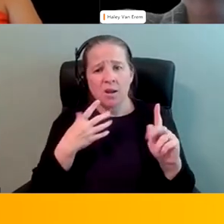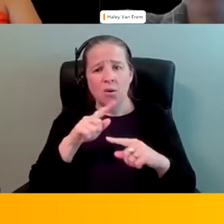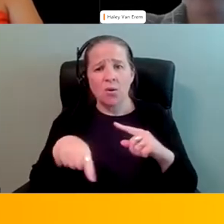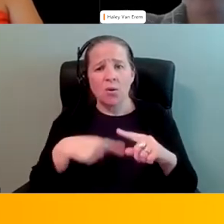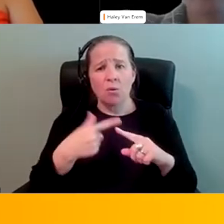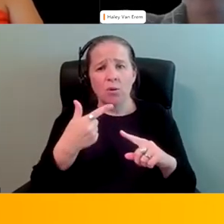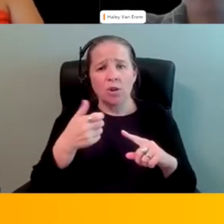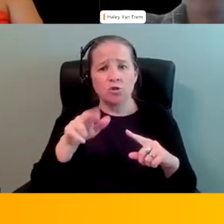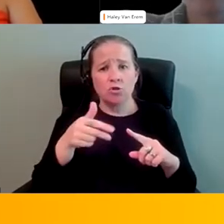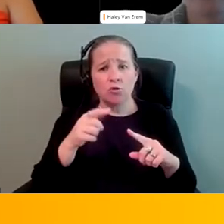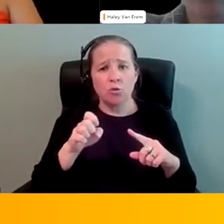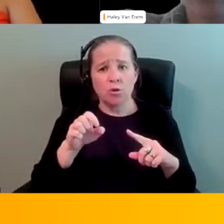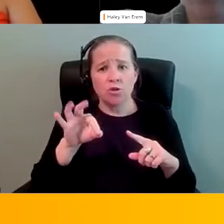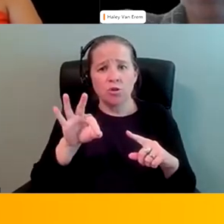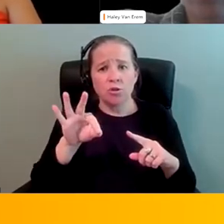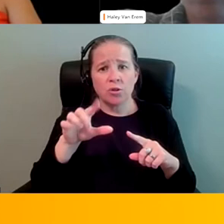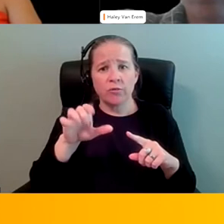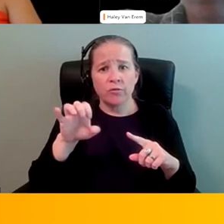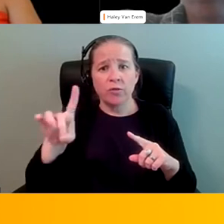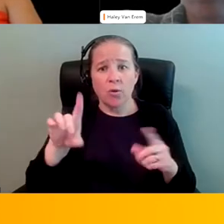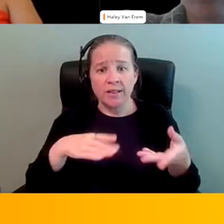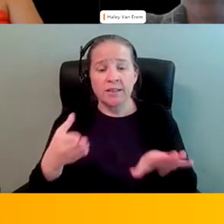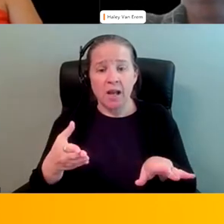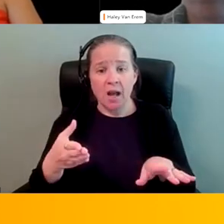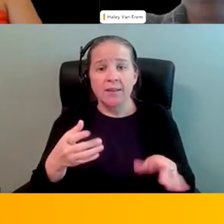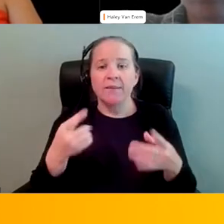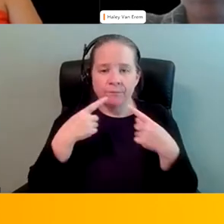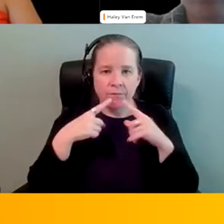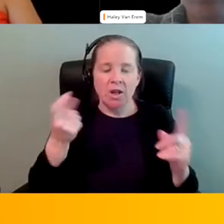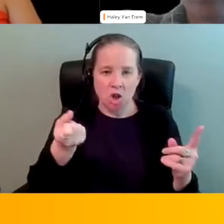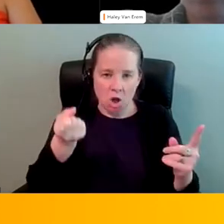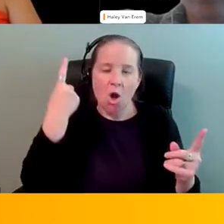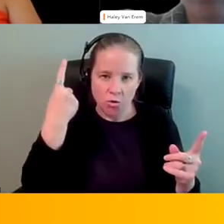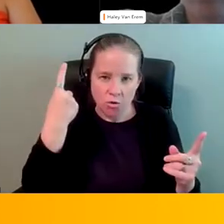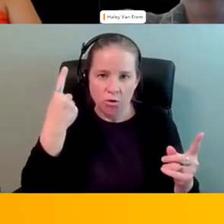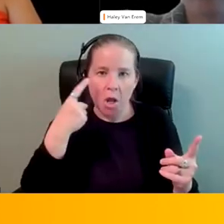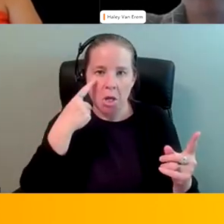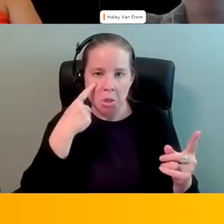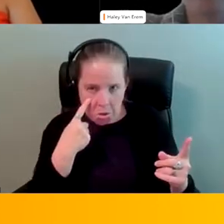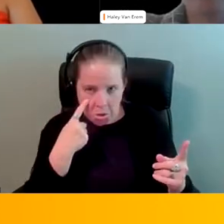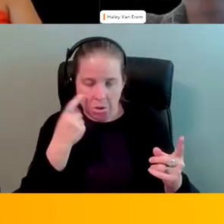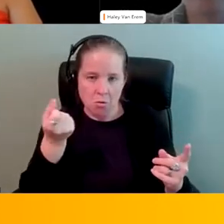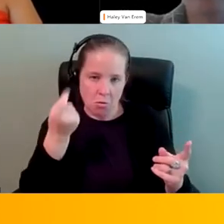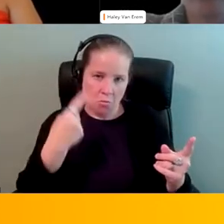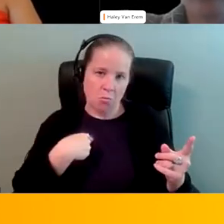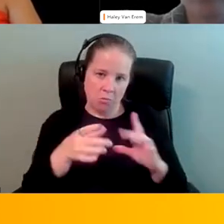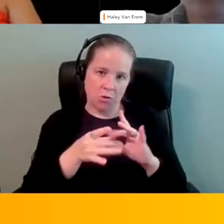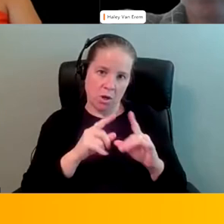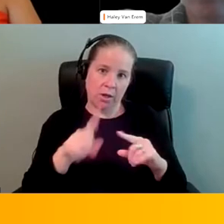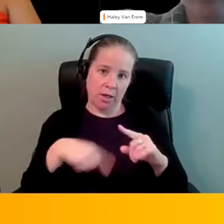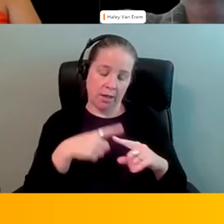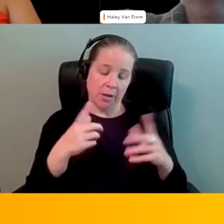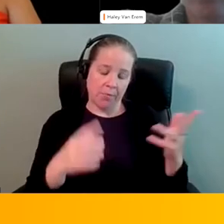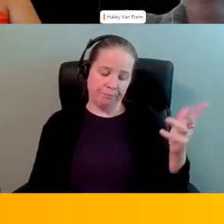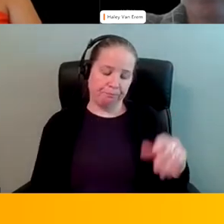was killed, they actually understood and saw what we were actually talking about. Um, and so